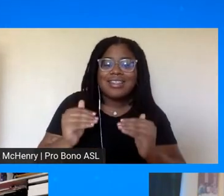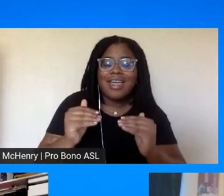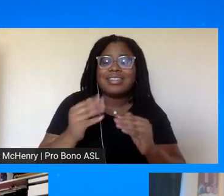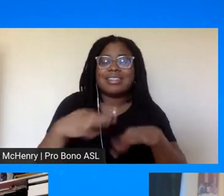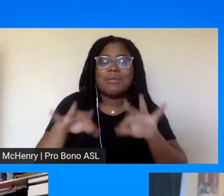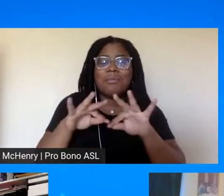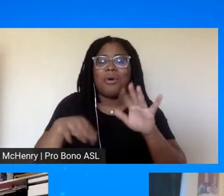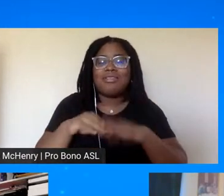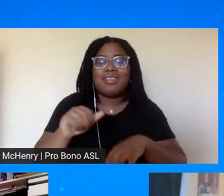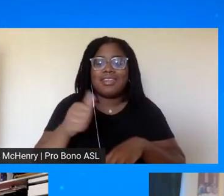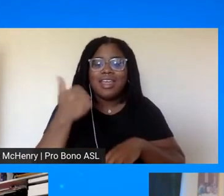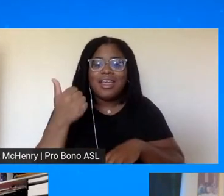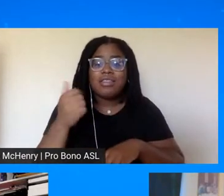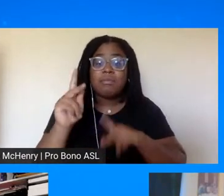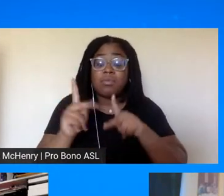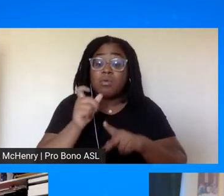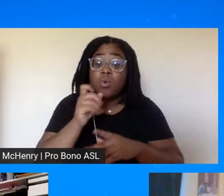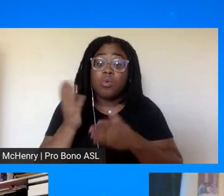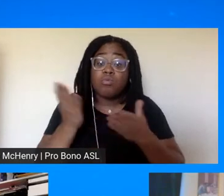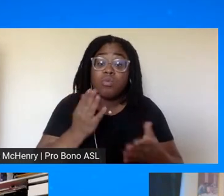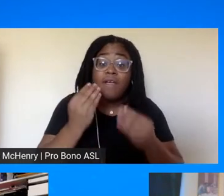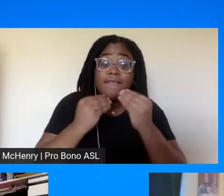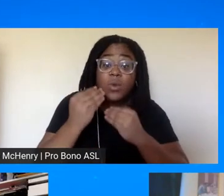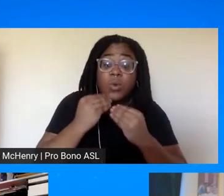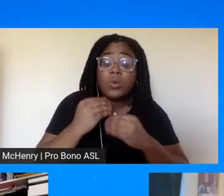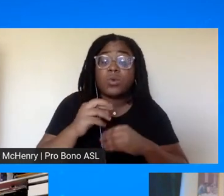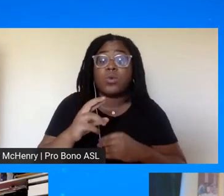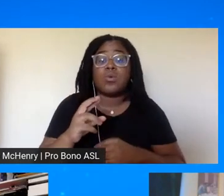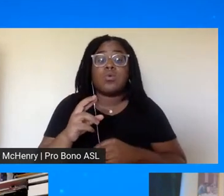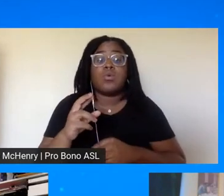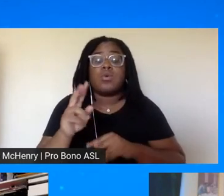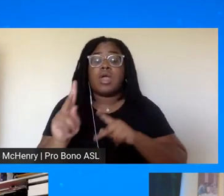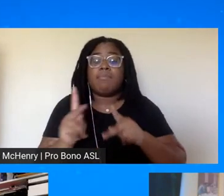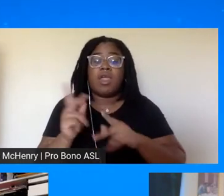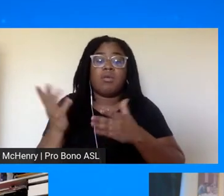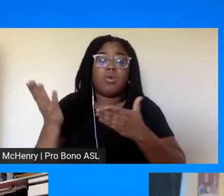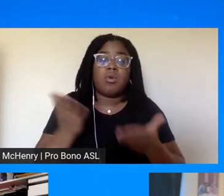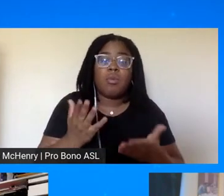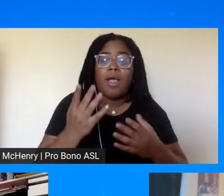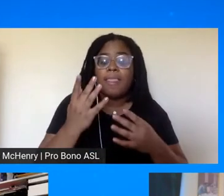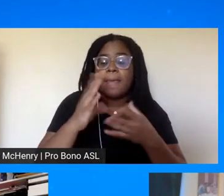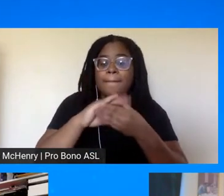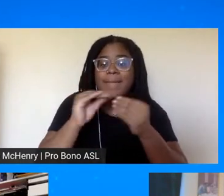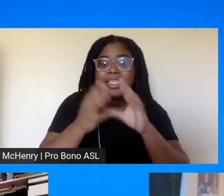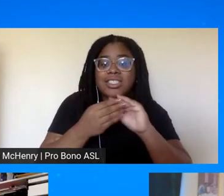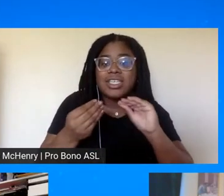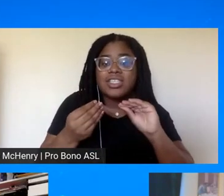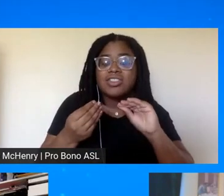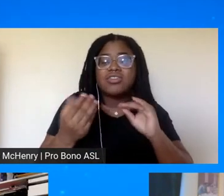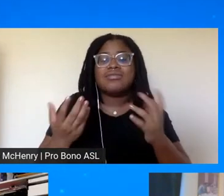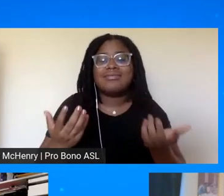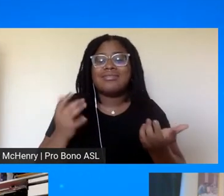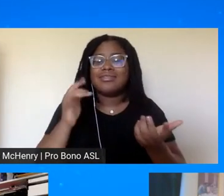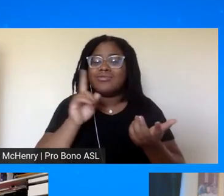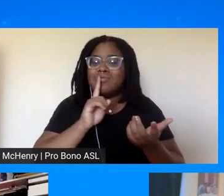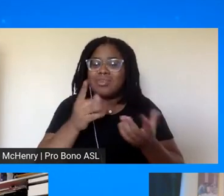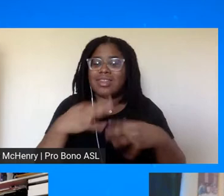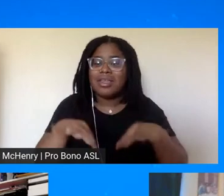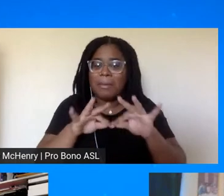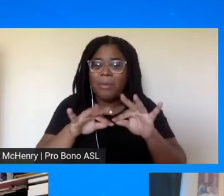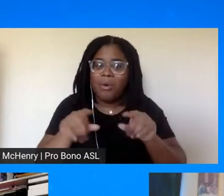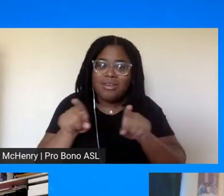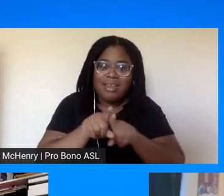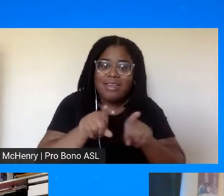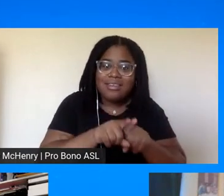provided food or those people pass out leases or those people who provide the messaging, you know, are just as critical as the ones